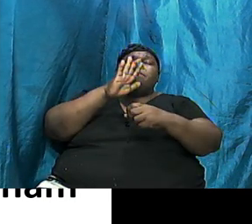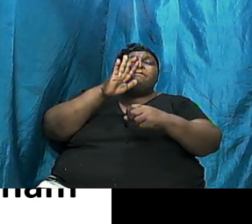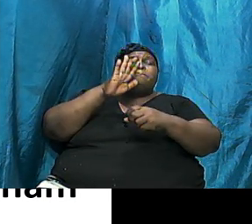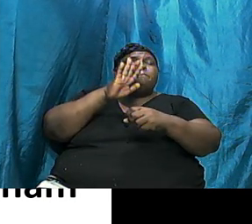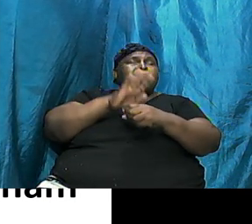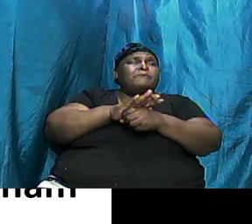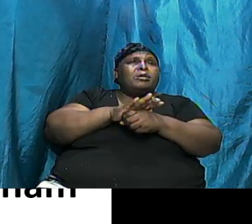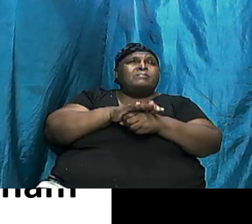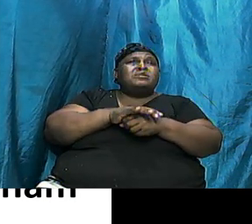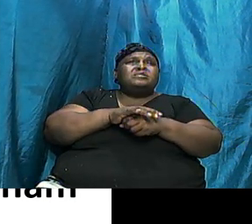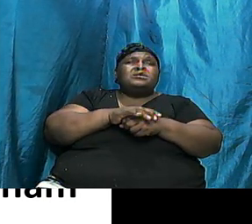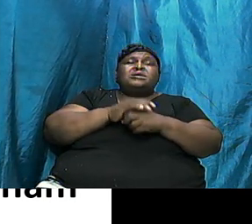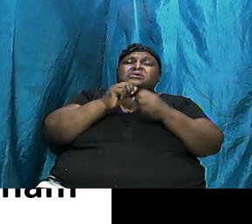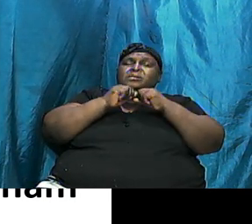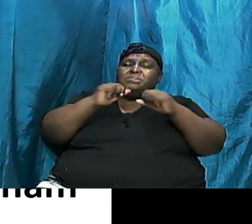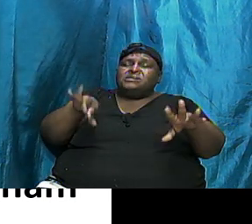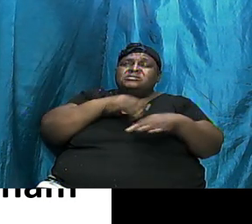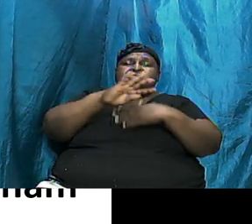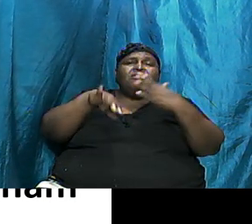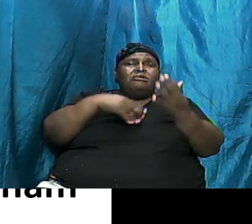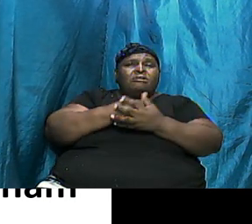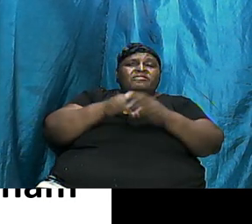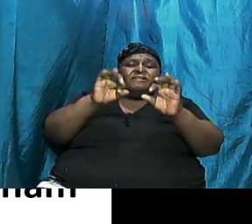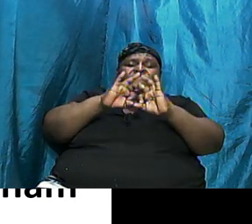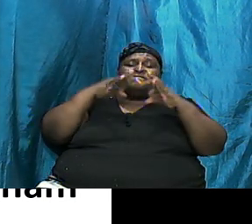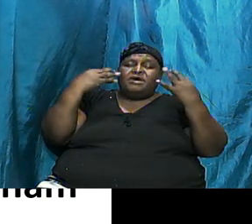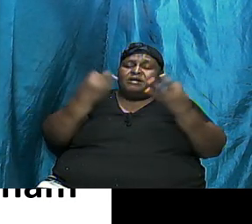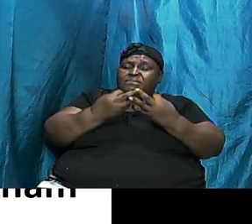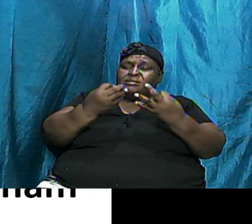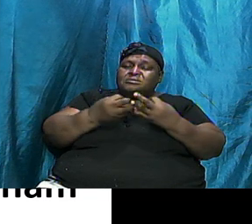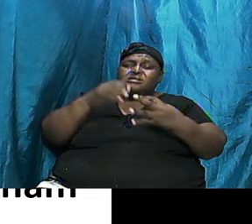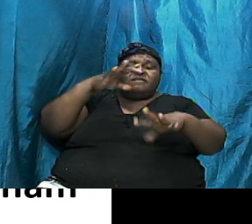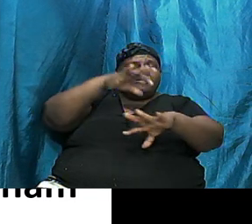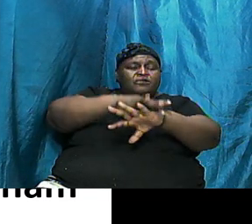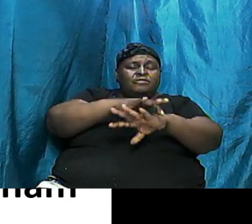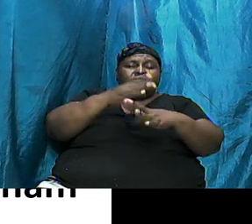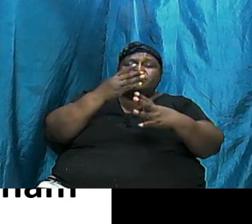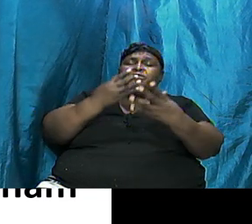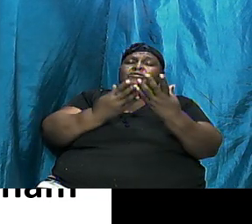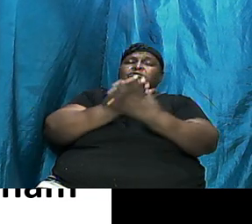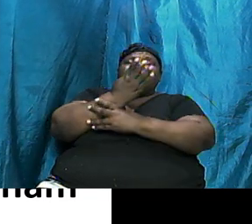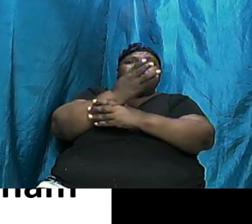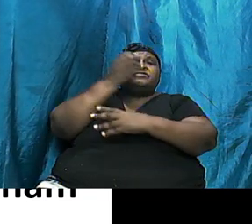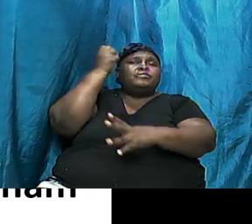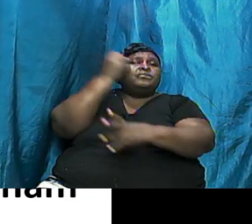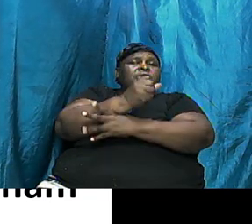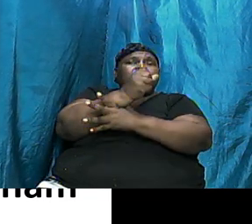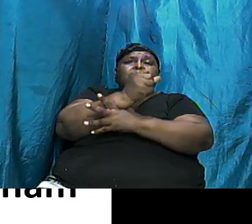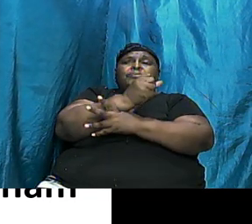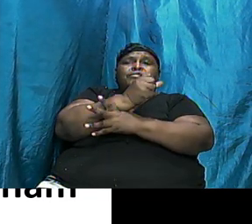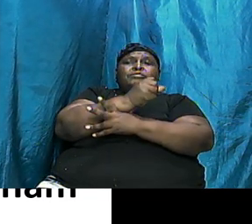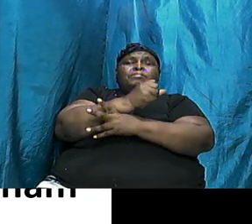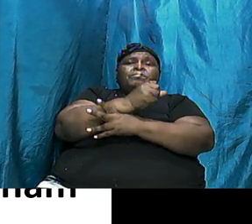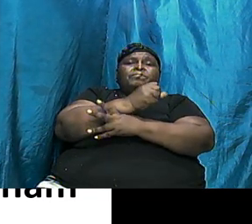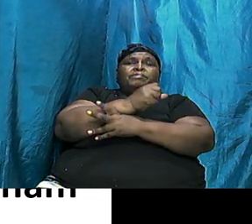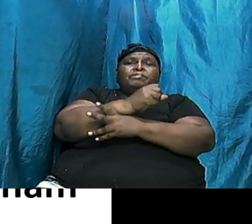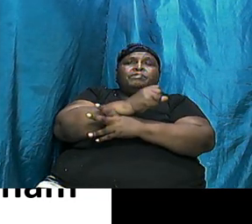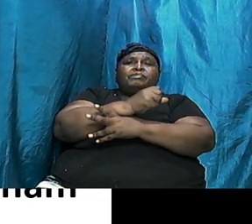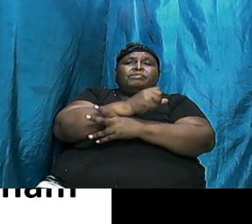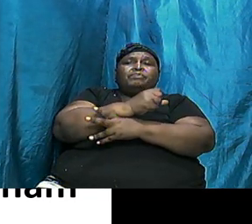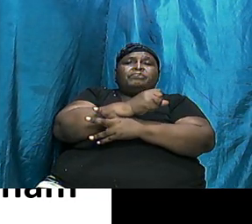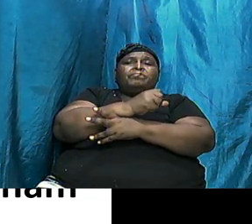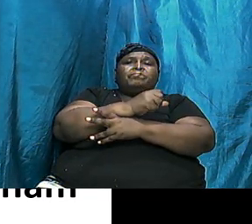All The Families Of The Earth Through Him And As I Said Earlier This Last Promise Is A